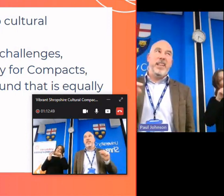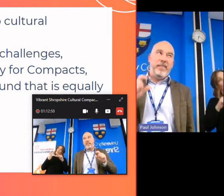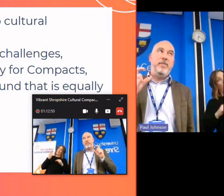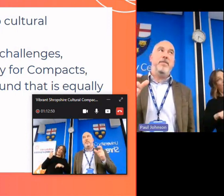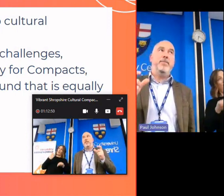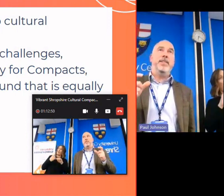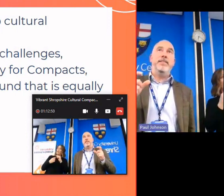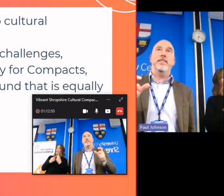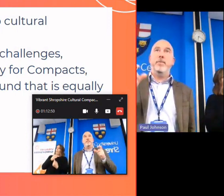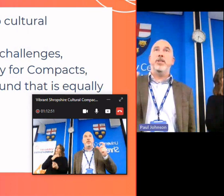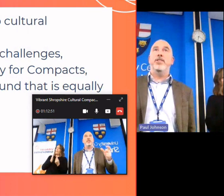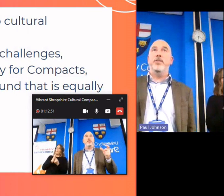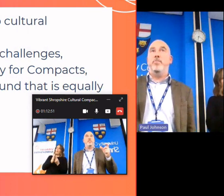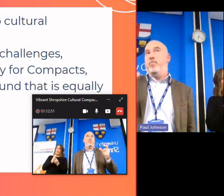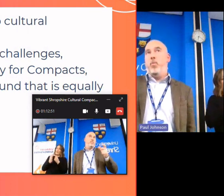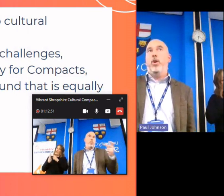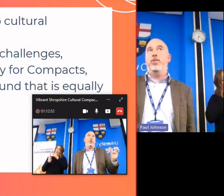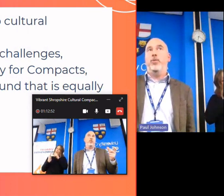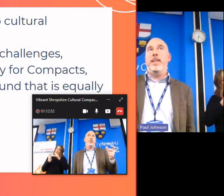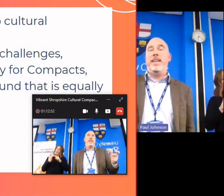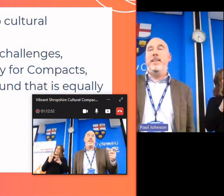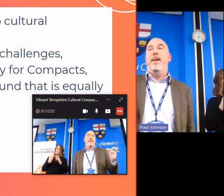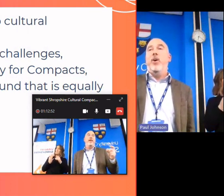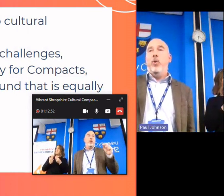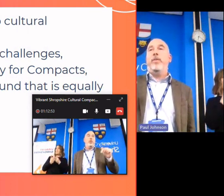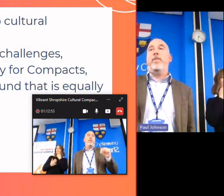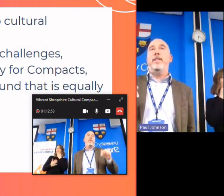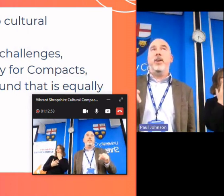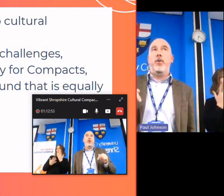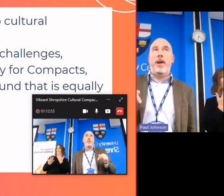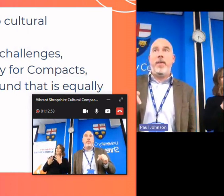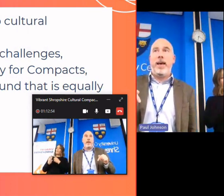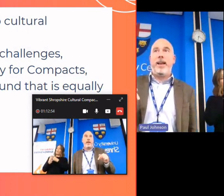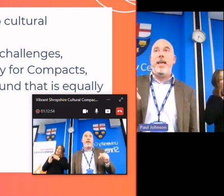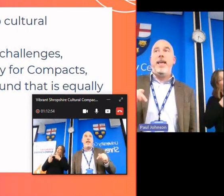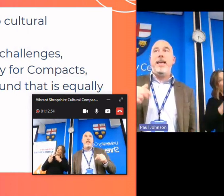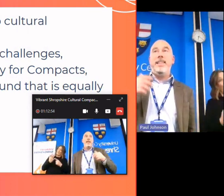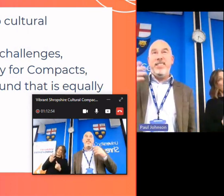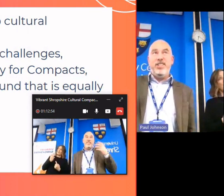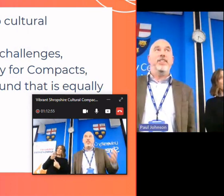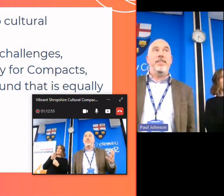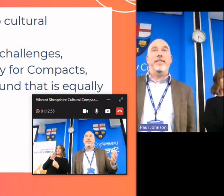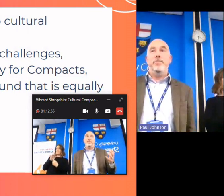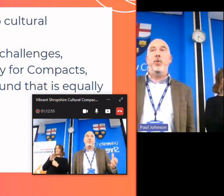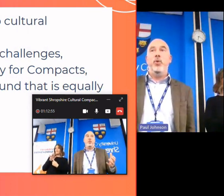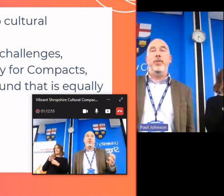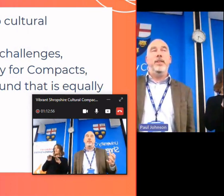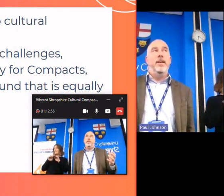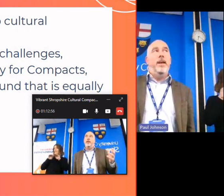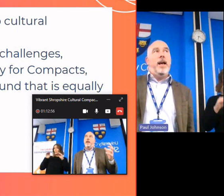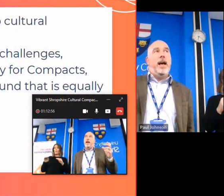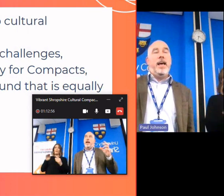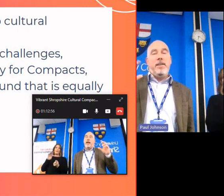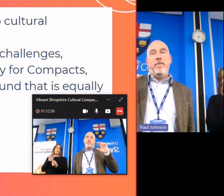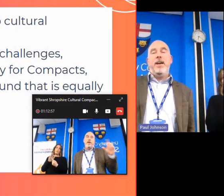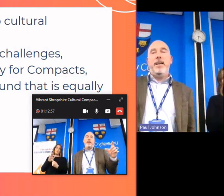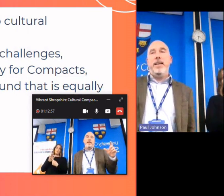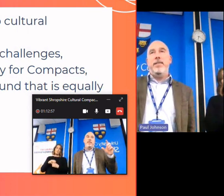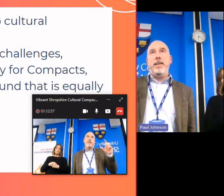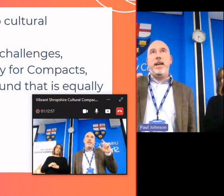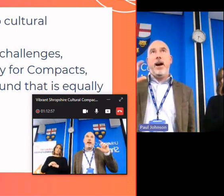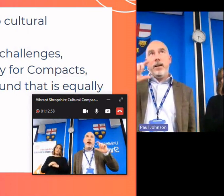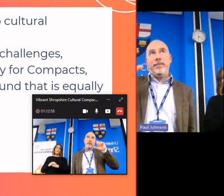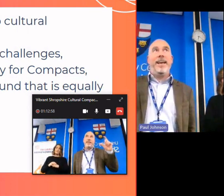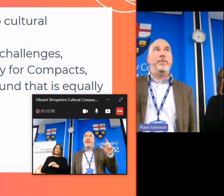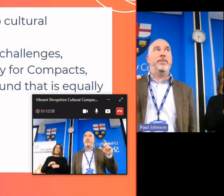that particularly if the investment isn't as much as you want or need all of the things that go around that is just as important and